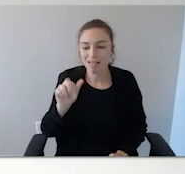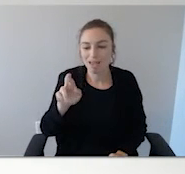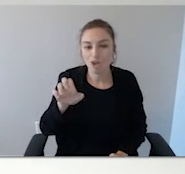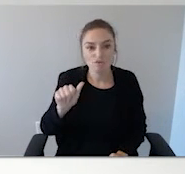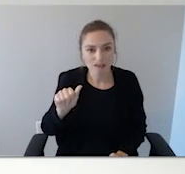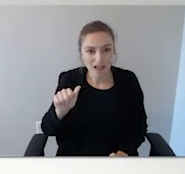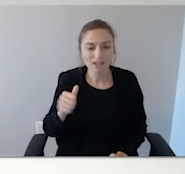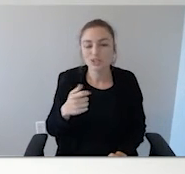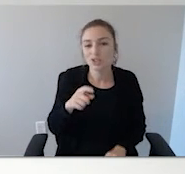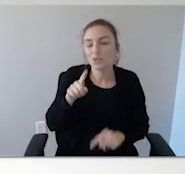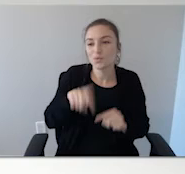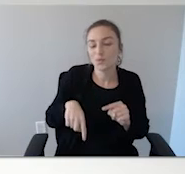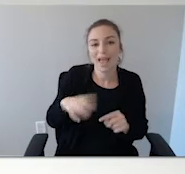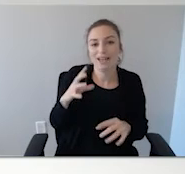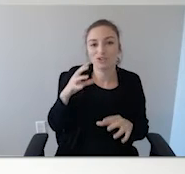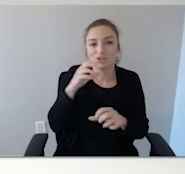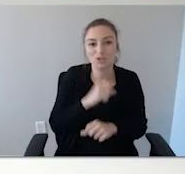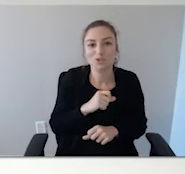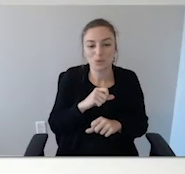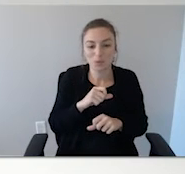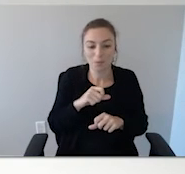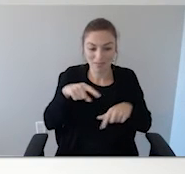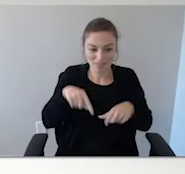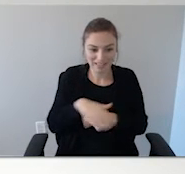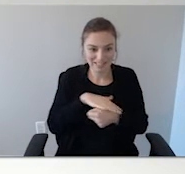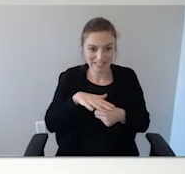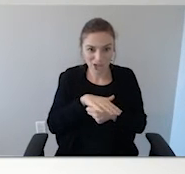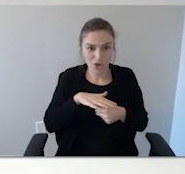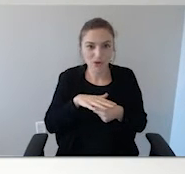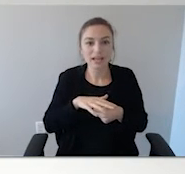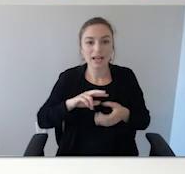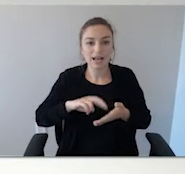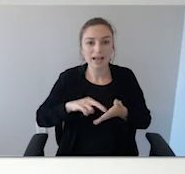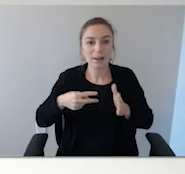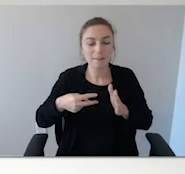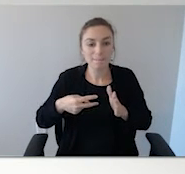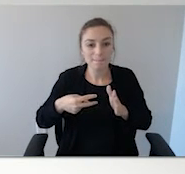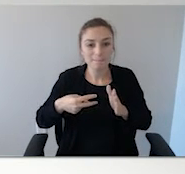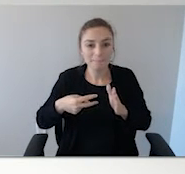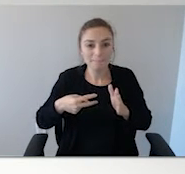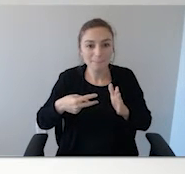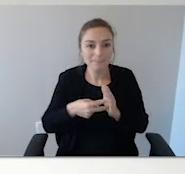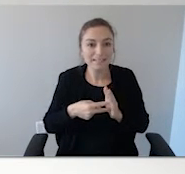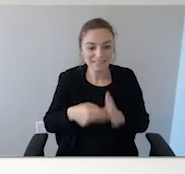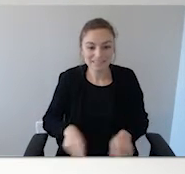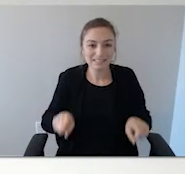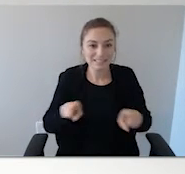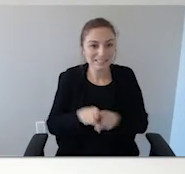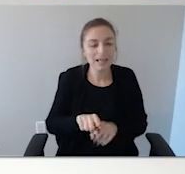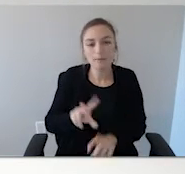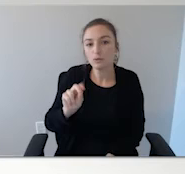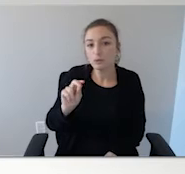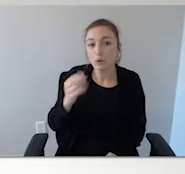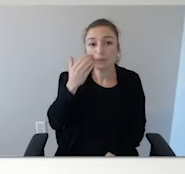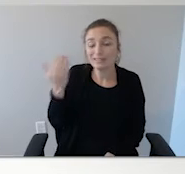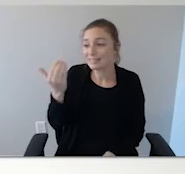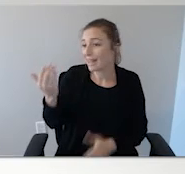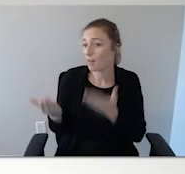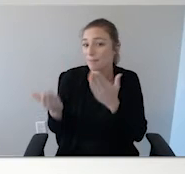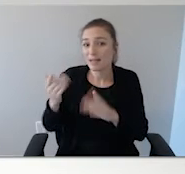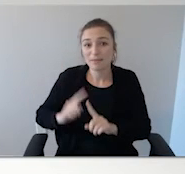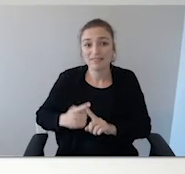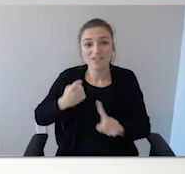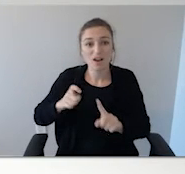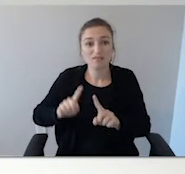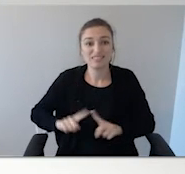5612397 is going to get you to FAU. It might get you someplace else at a different area code.